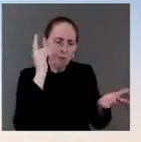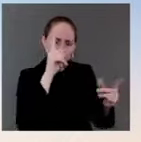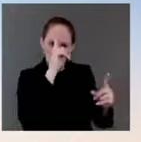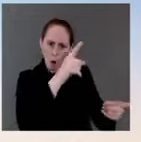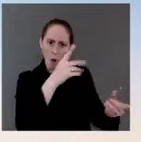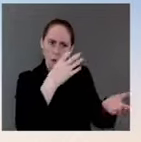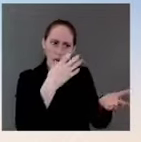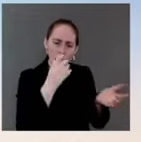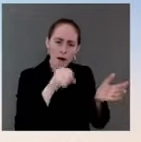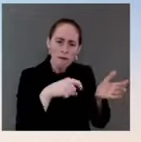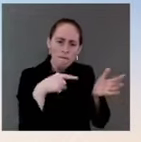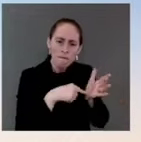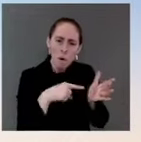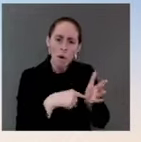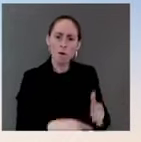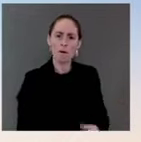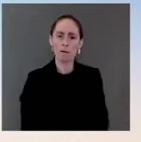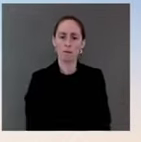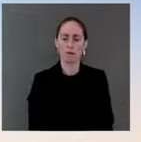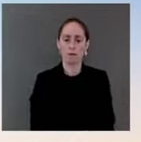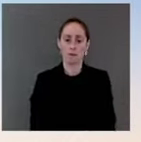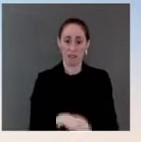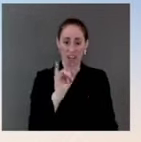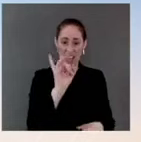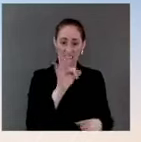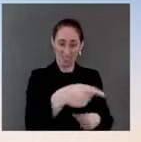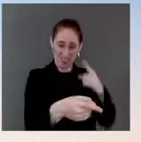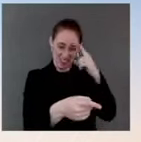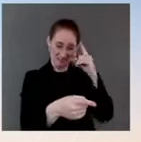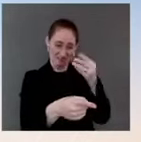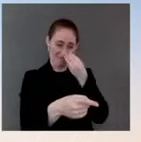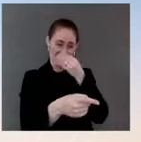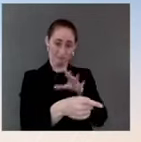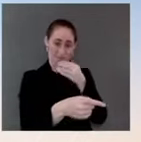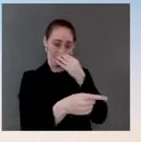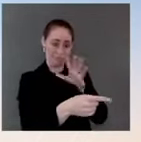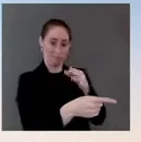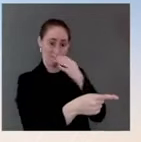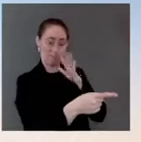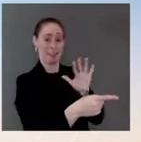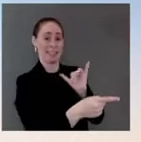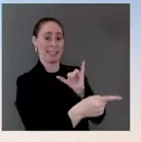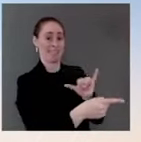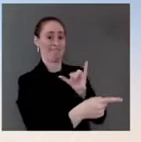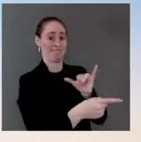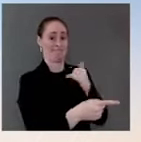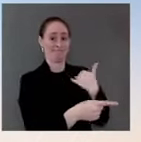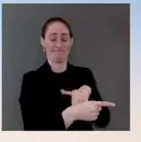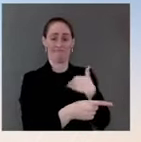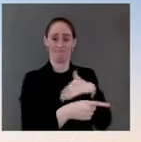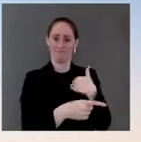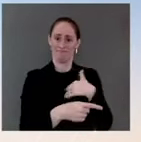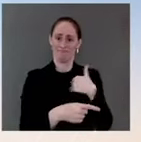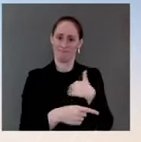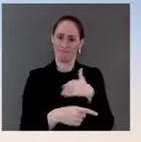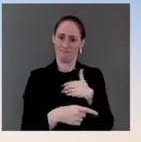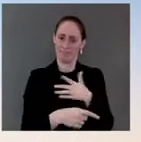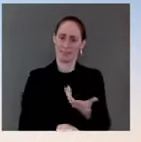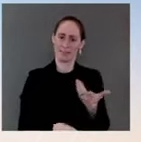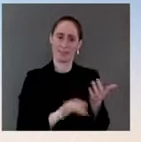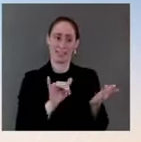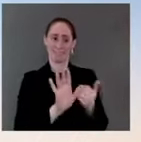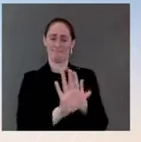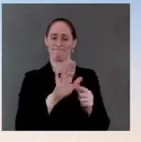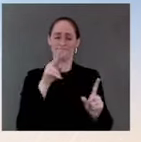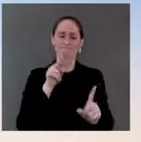a pretty viable argument. The on the timeline here, just to put a finer point on it, you noted some costs are already going down that may not be reflected in this